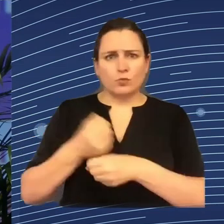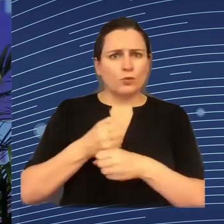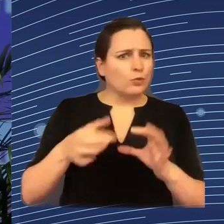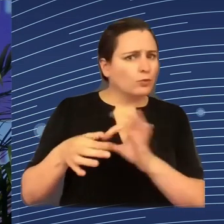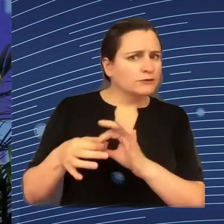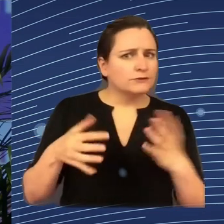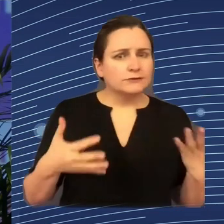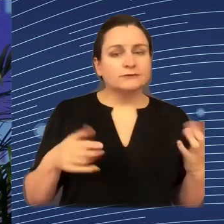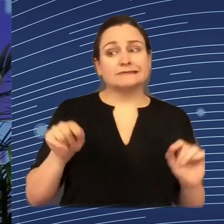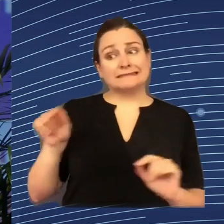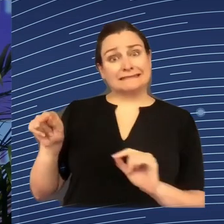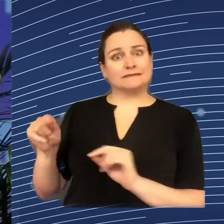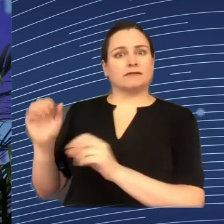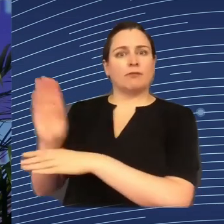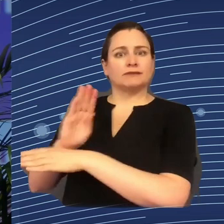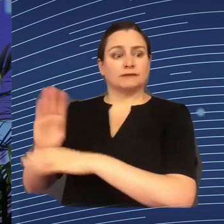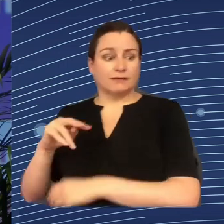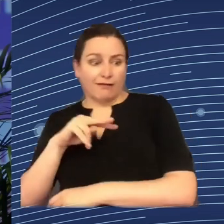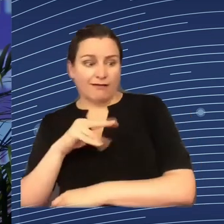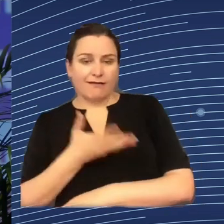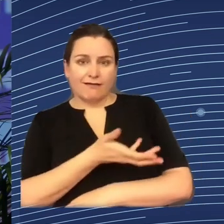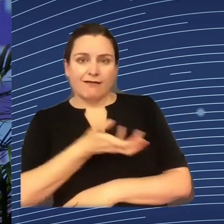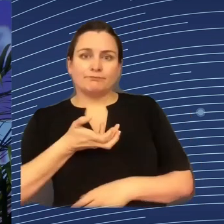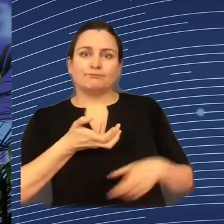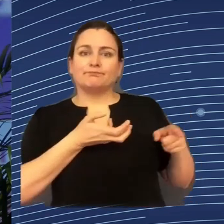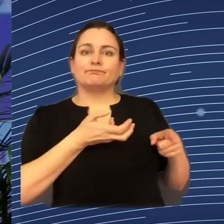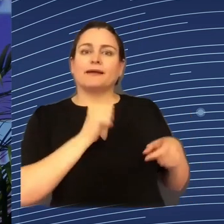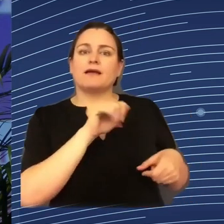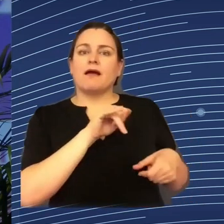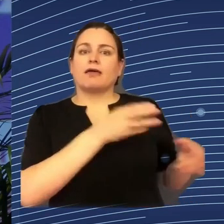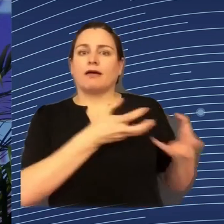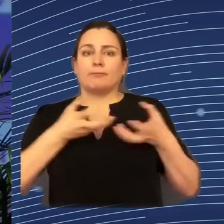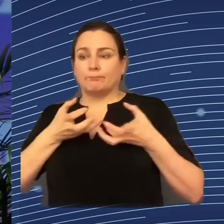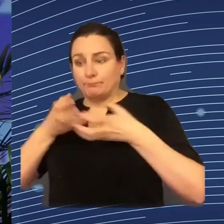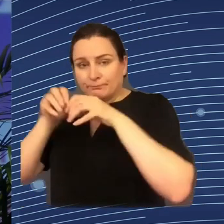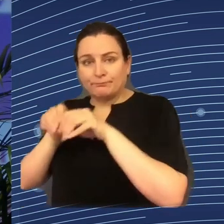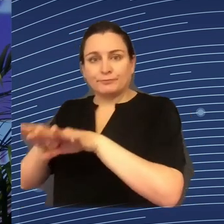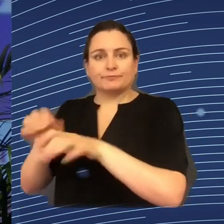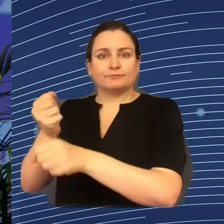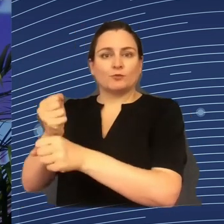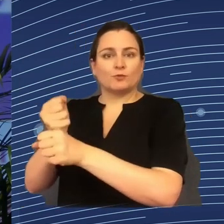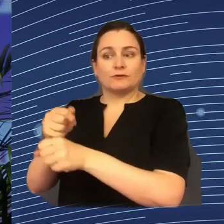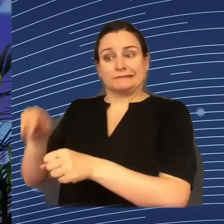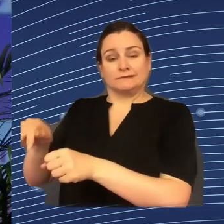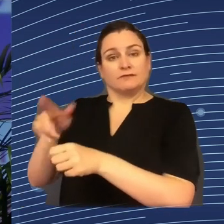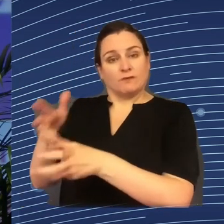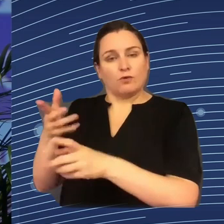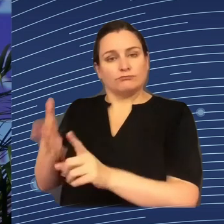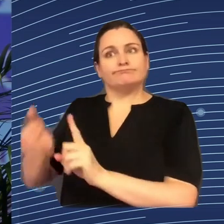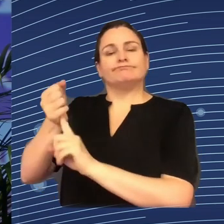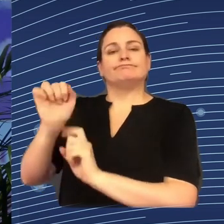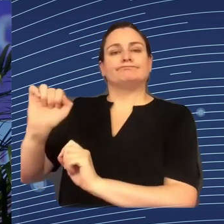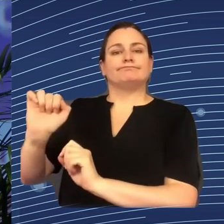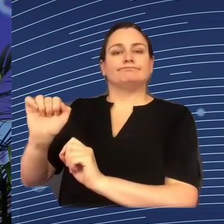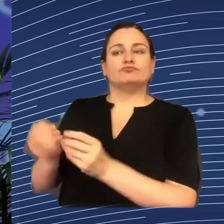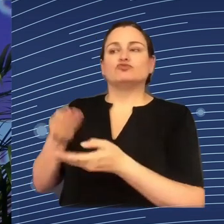that are going to buy these products. And so they will need to serve the needs of their clients, who are going to buy in the technologies they